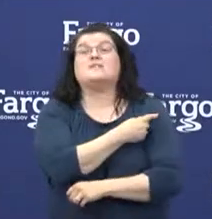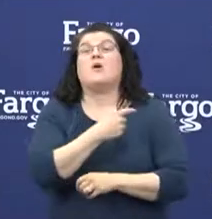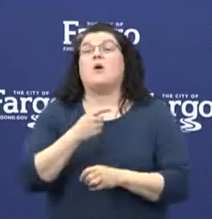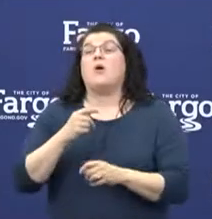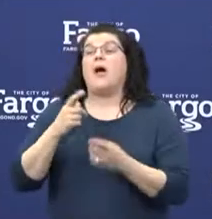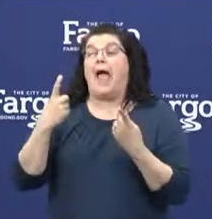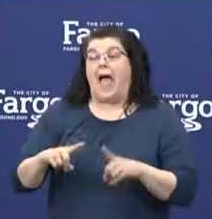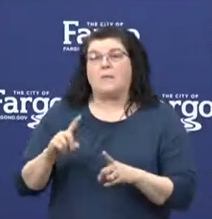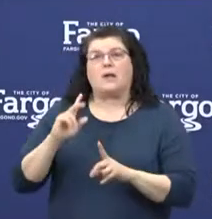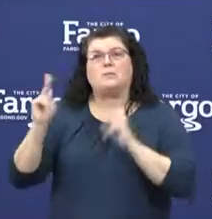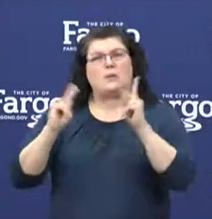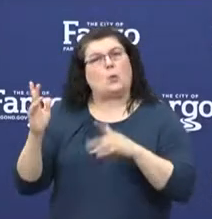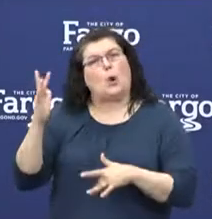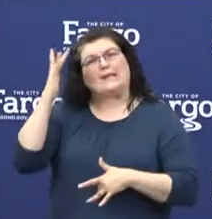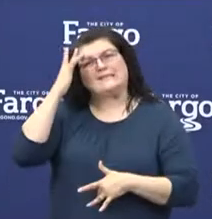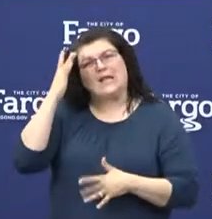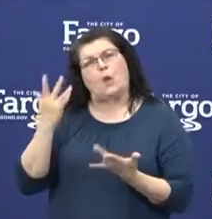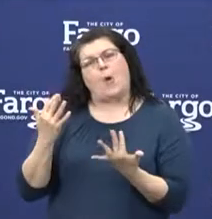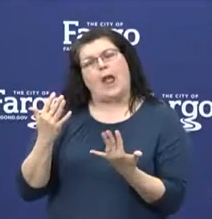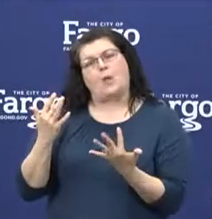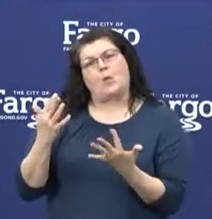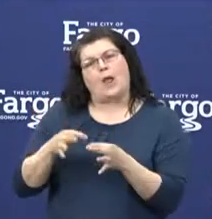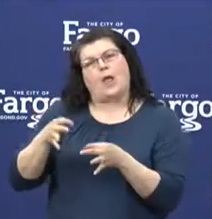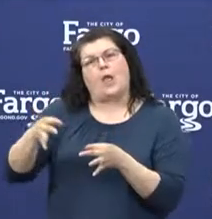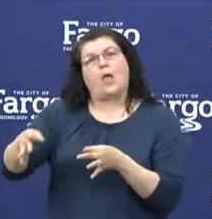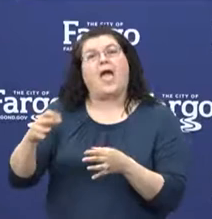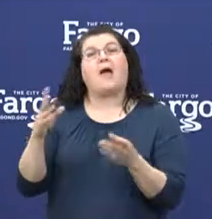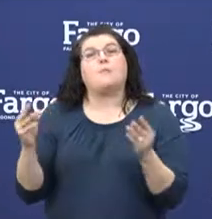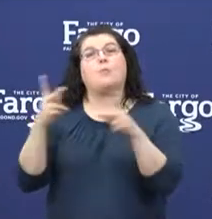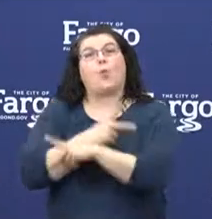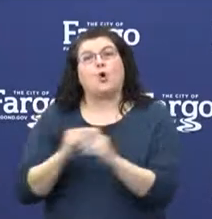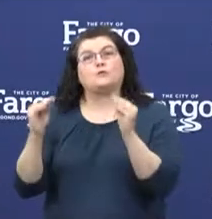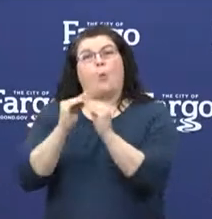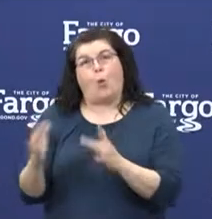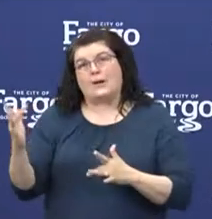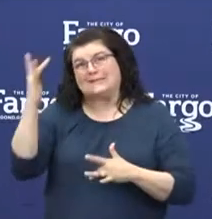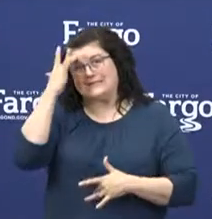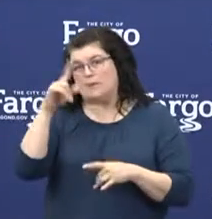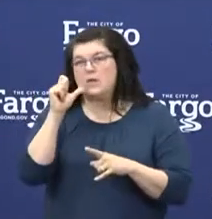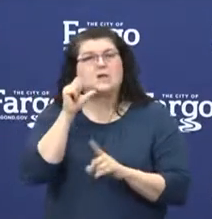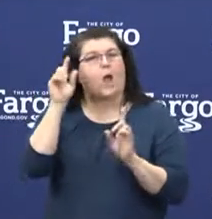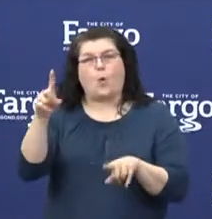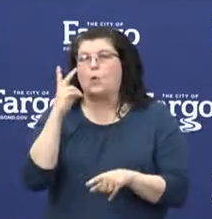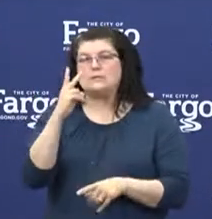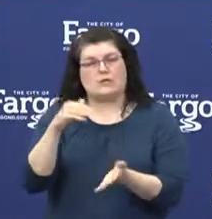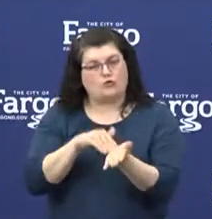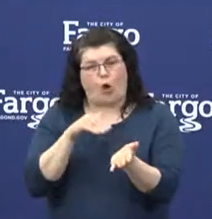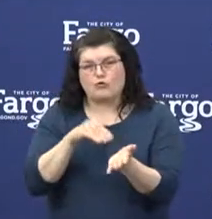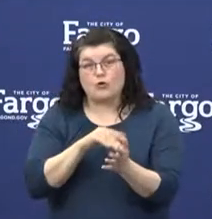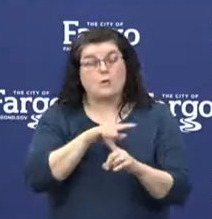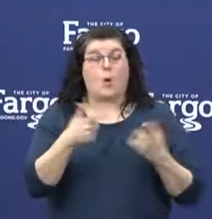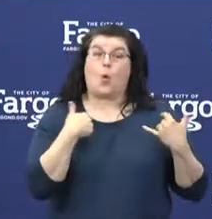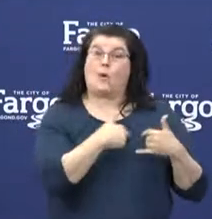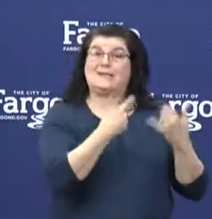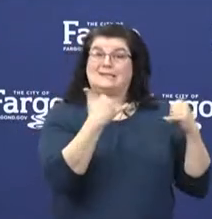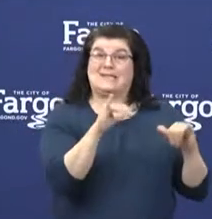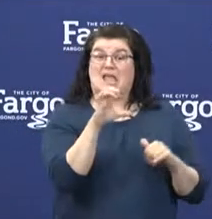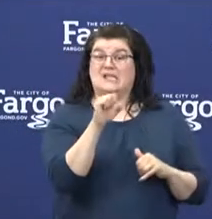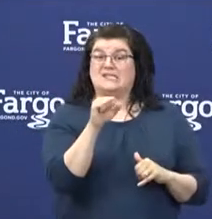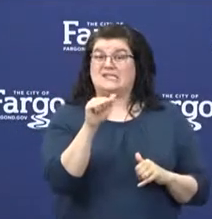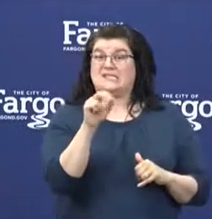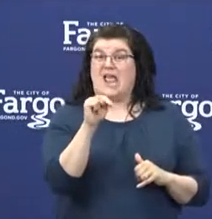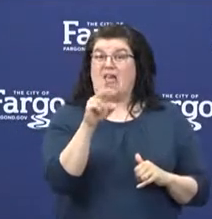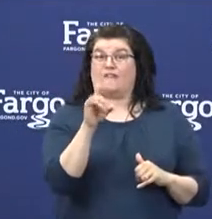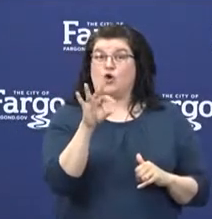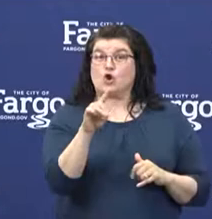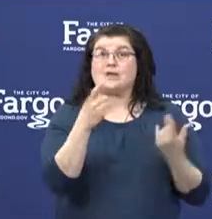a doctor. Sanford has continued to provide exceptional and safe care for thousands of patients in our facility during this week. We have